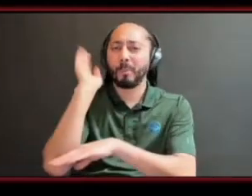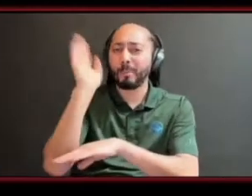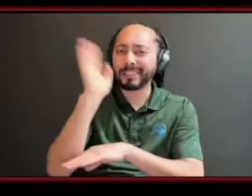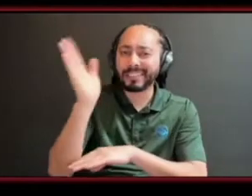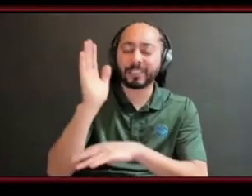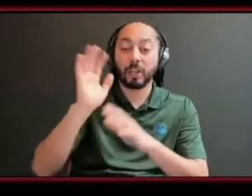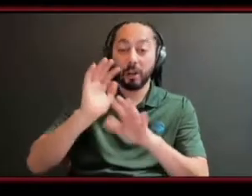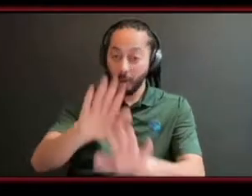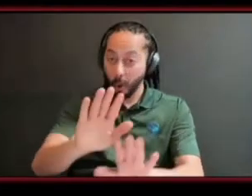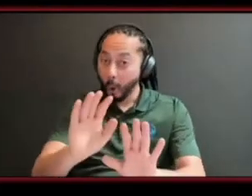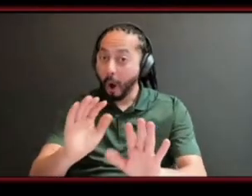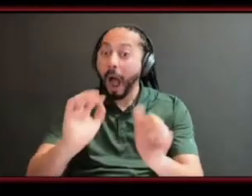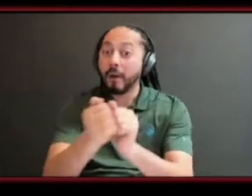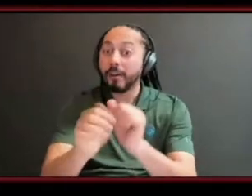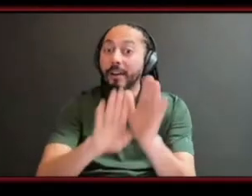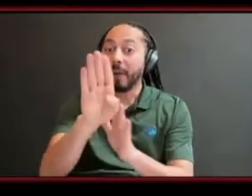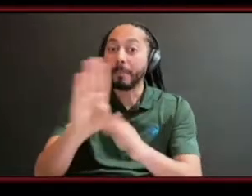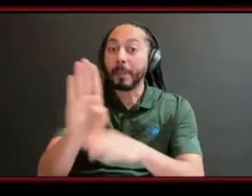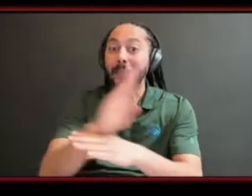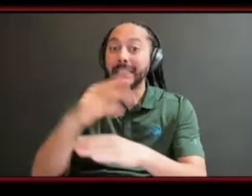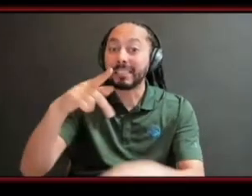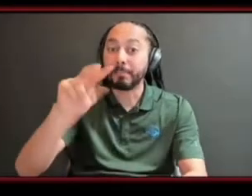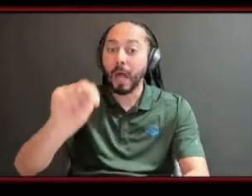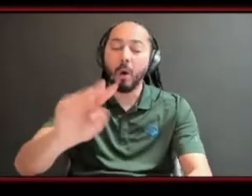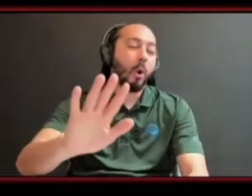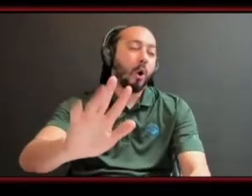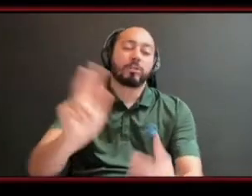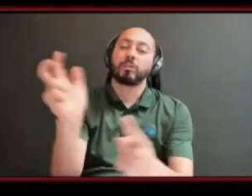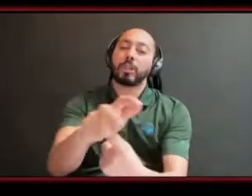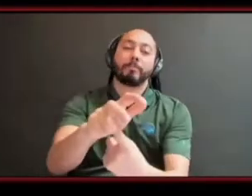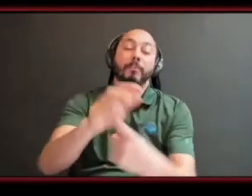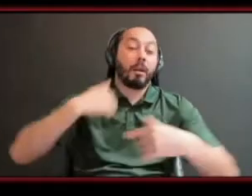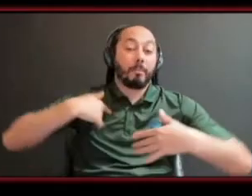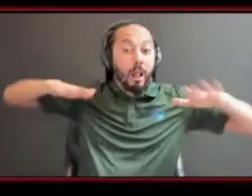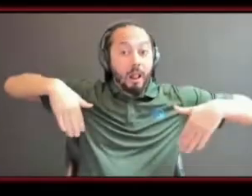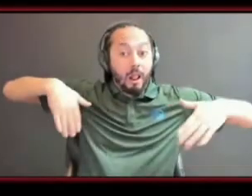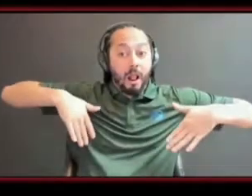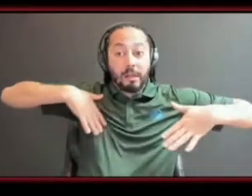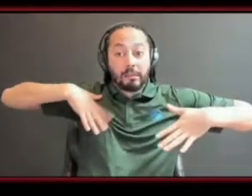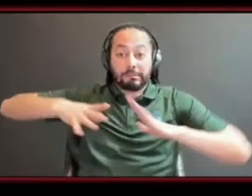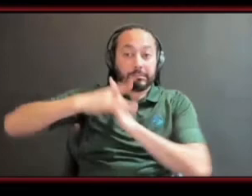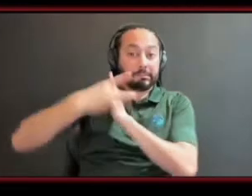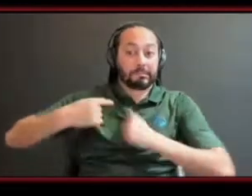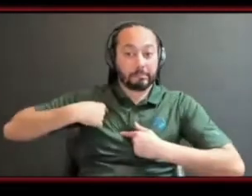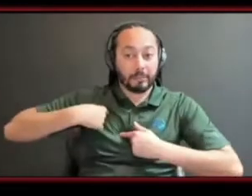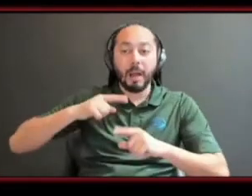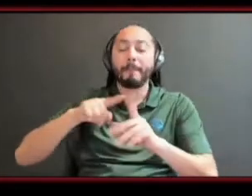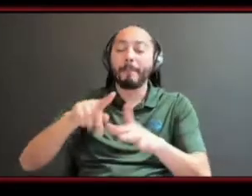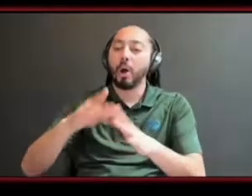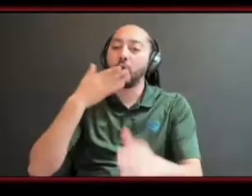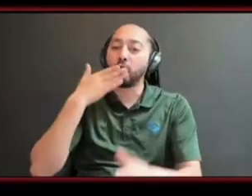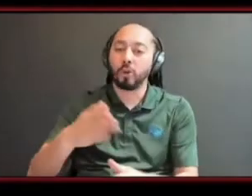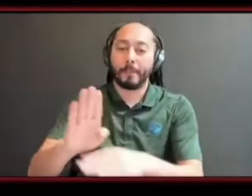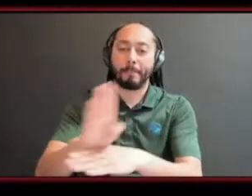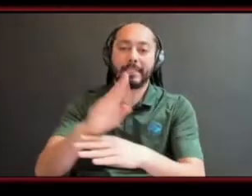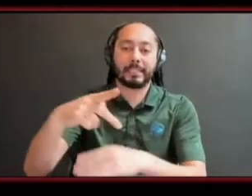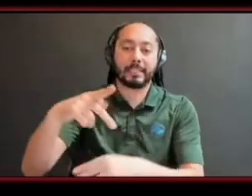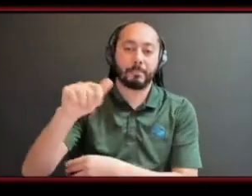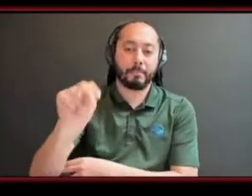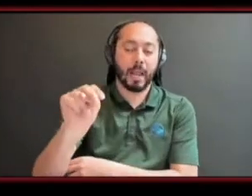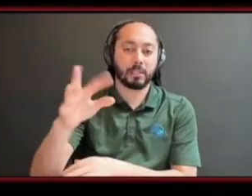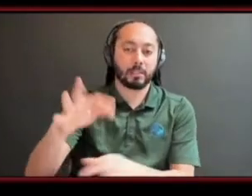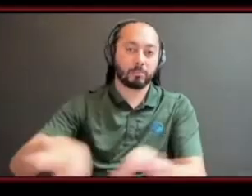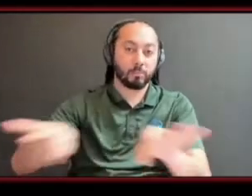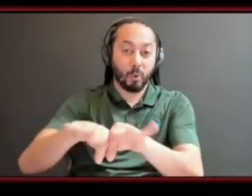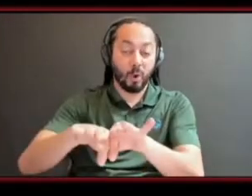thing and one i still haven't mastered is a good business plan and like um trust said you really need to be able to sell your